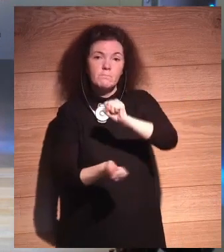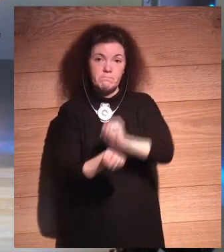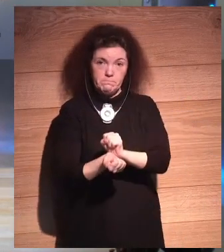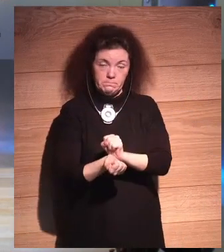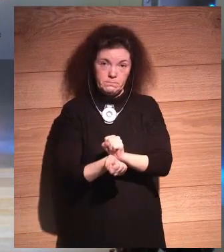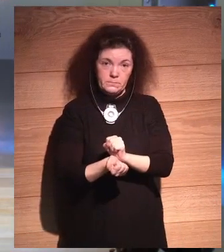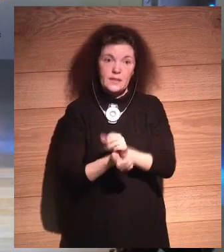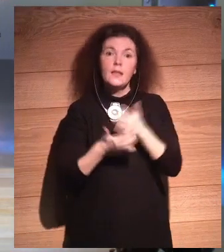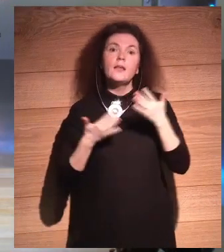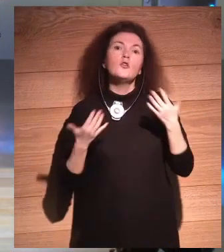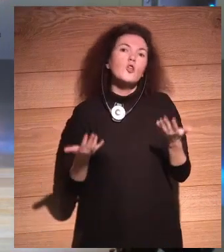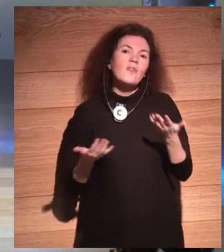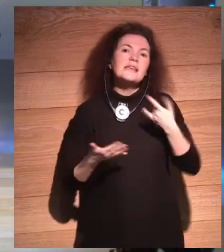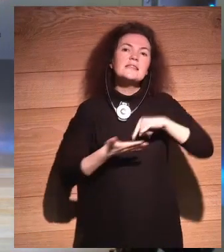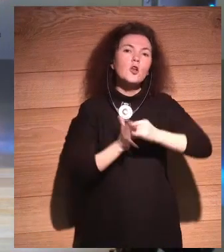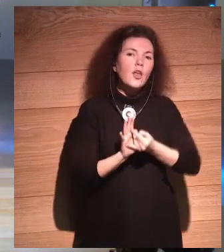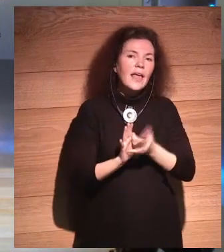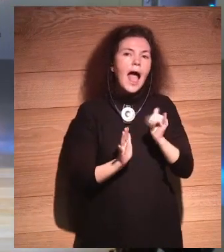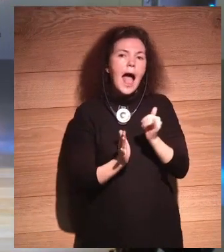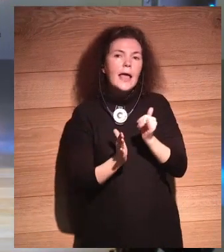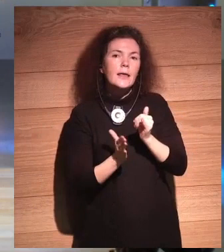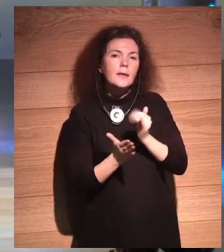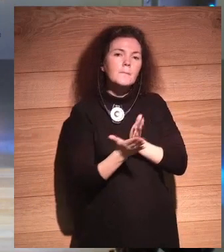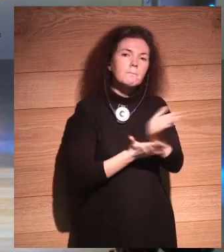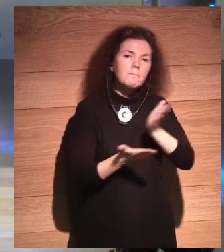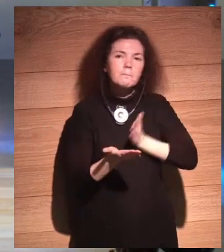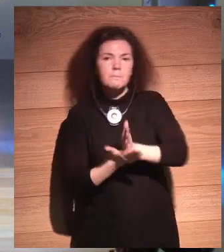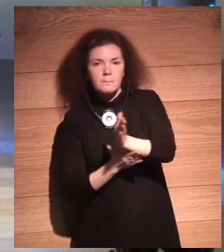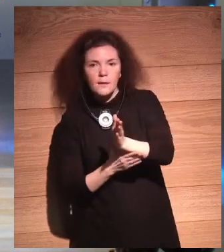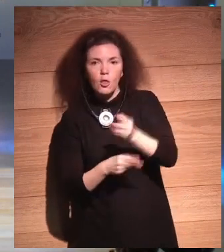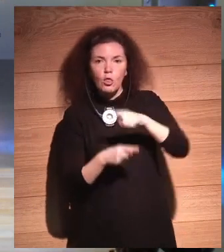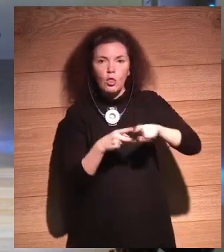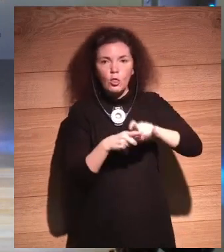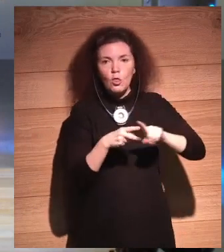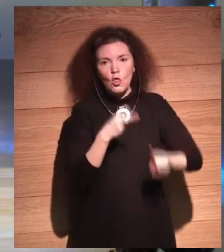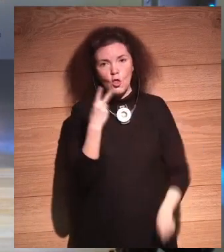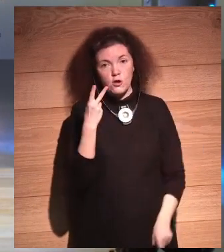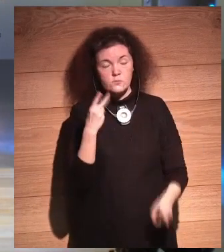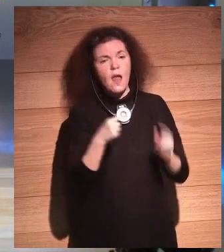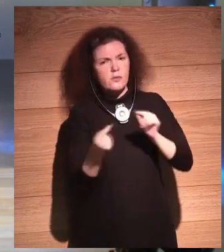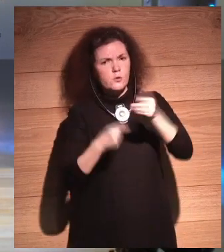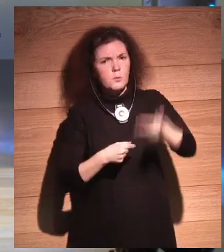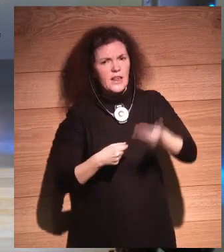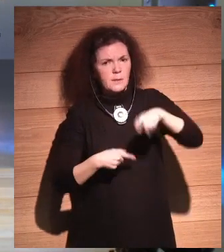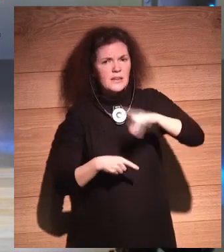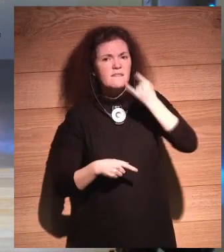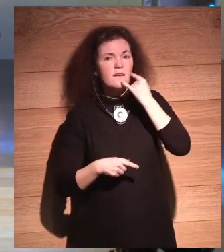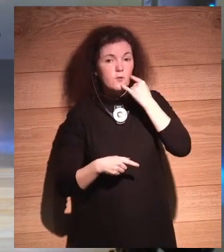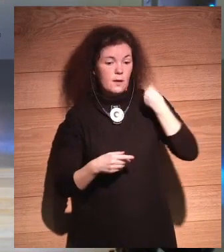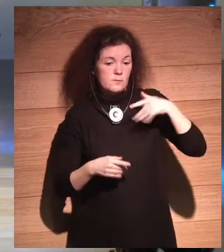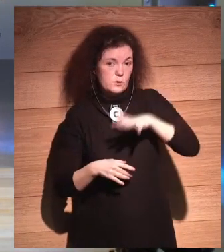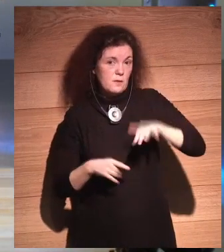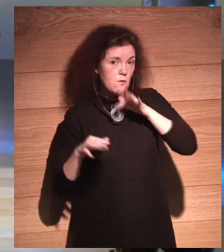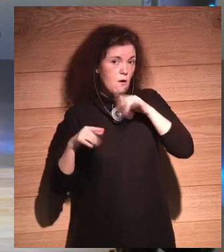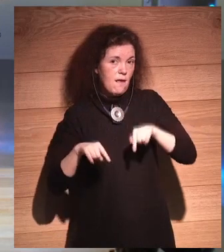So technology has both angles. know, this is obviously a big discussion at Telefonica, where we are right now. And by the way, thanks for Telefonica Foundation